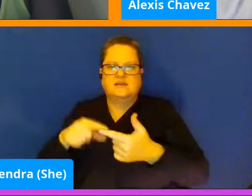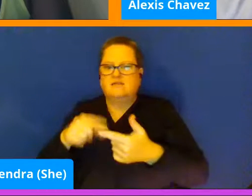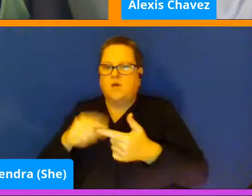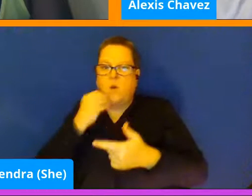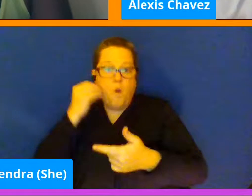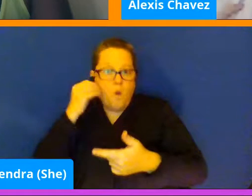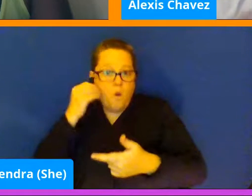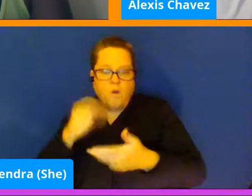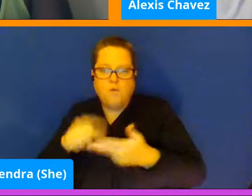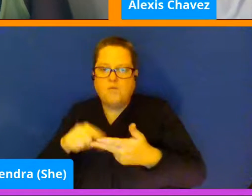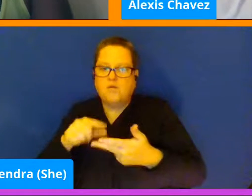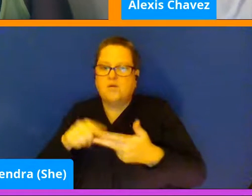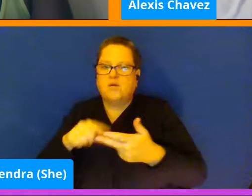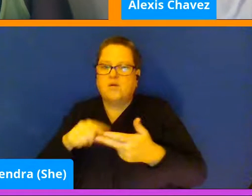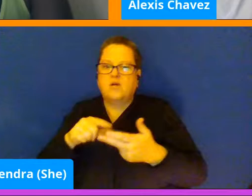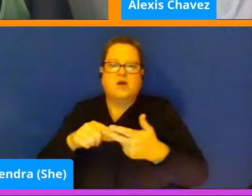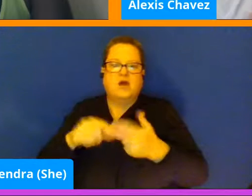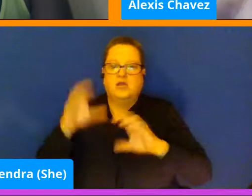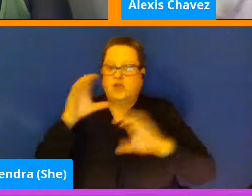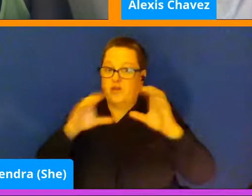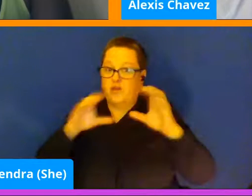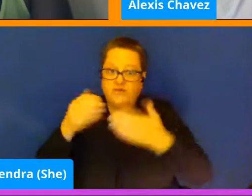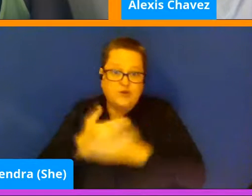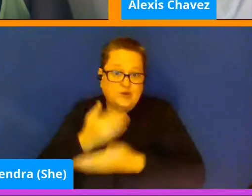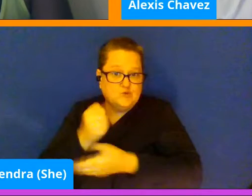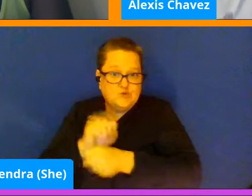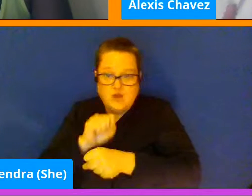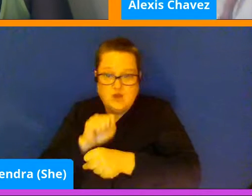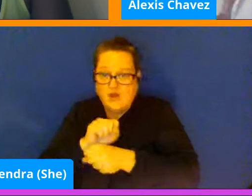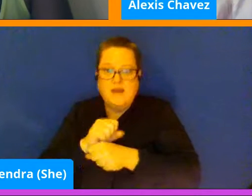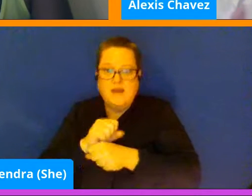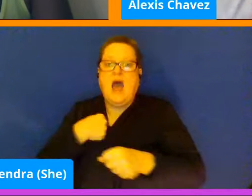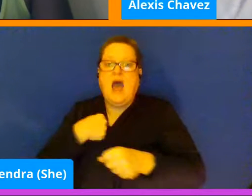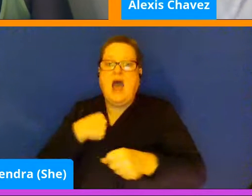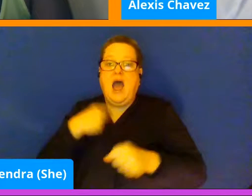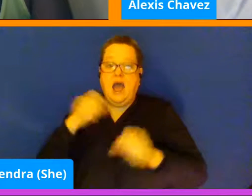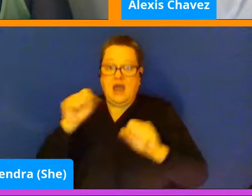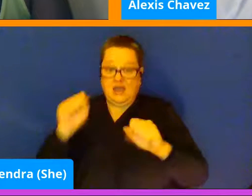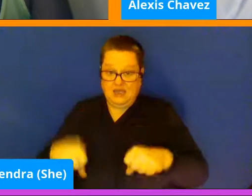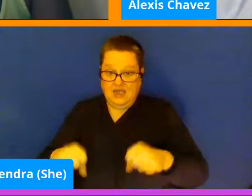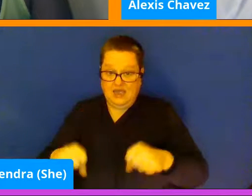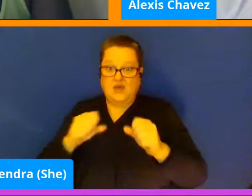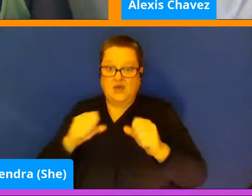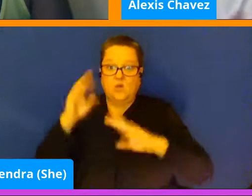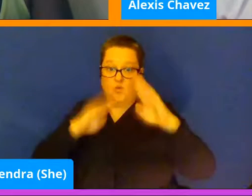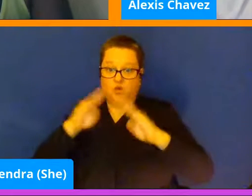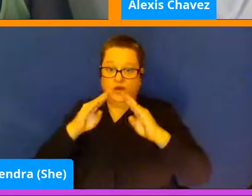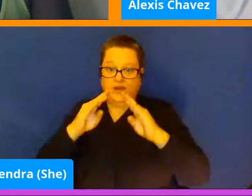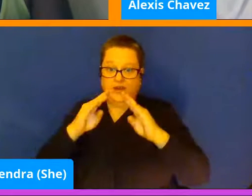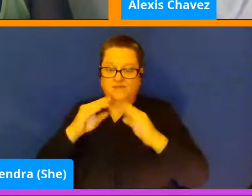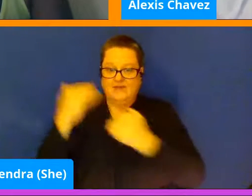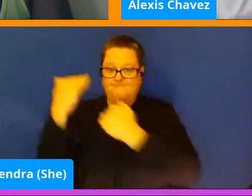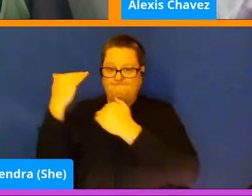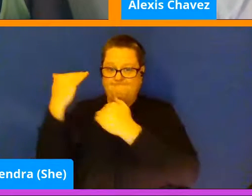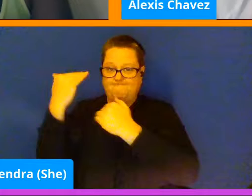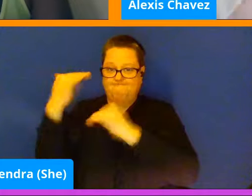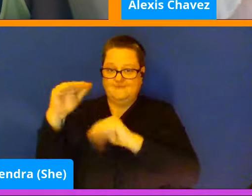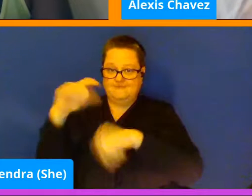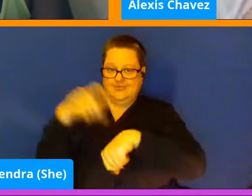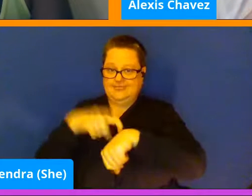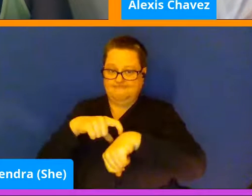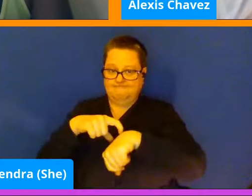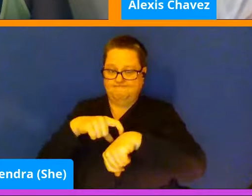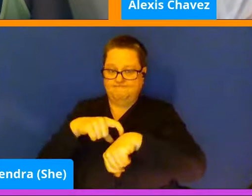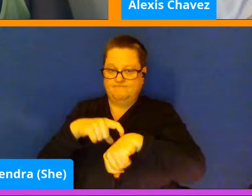looking for a new job, things like that. I can worry about these things at that time. And in return, what I'm